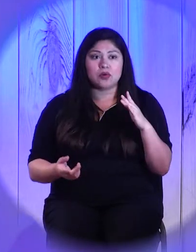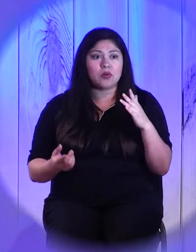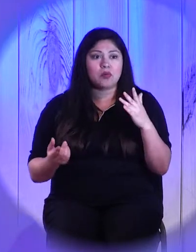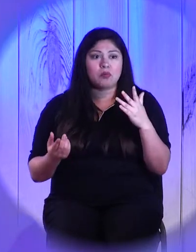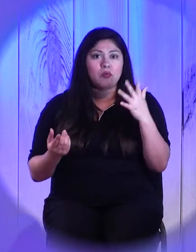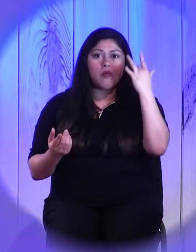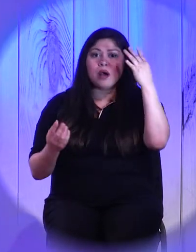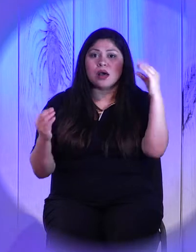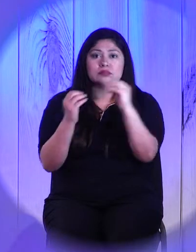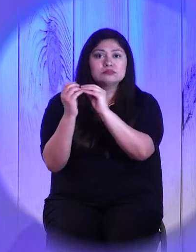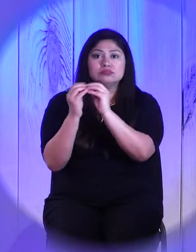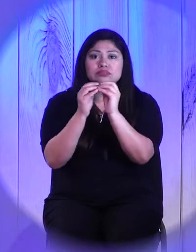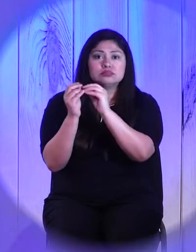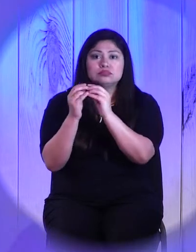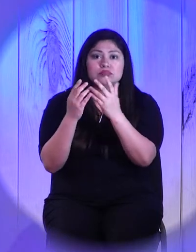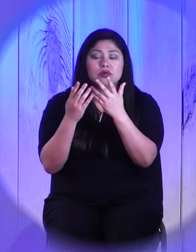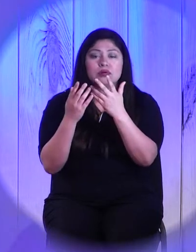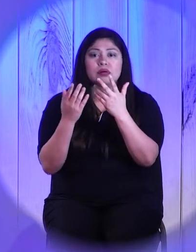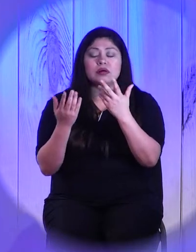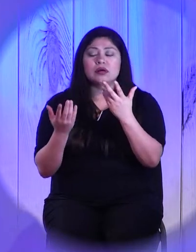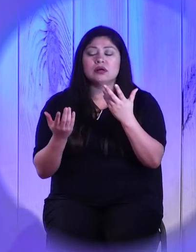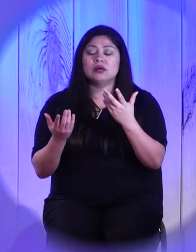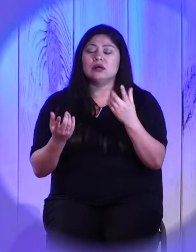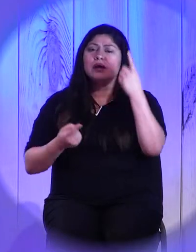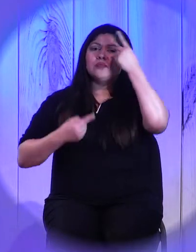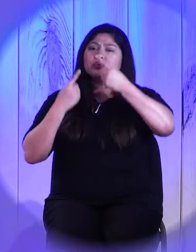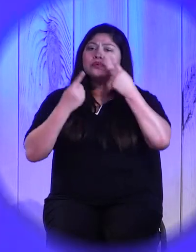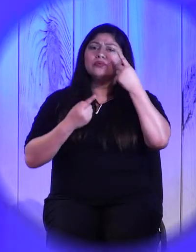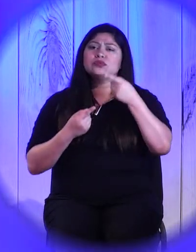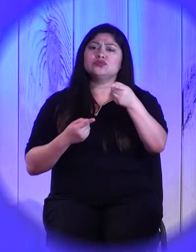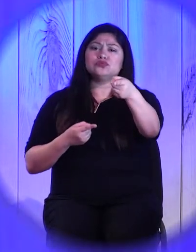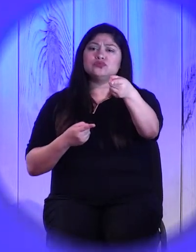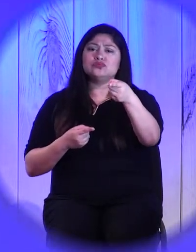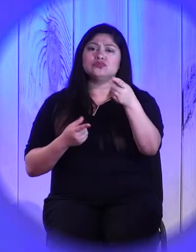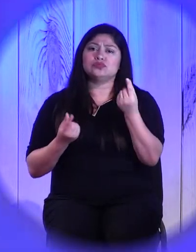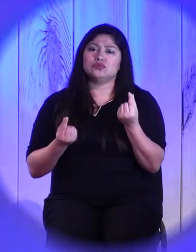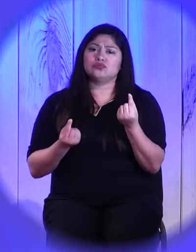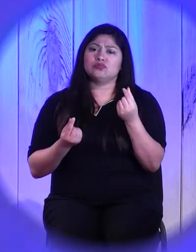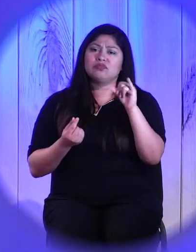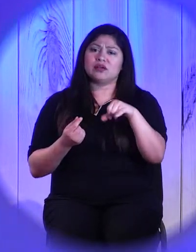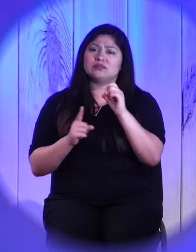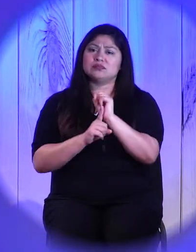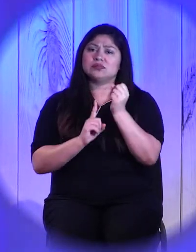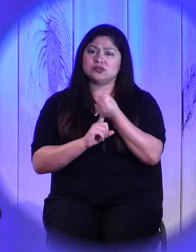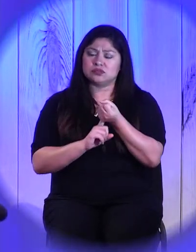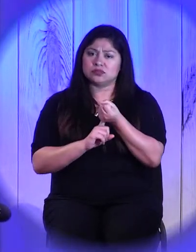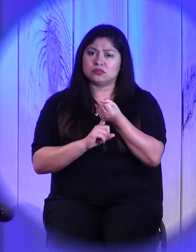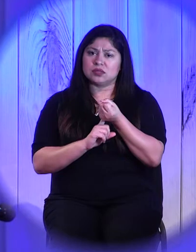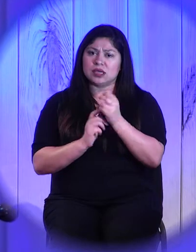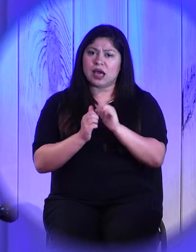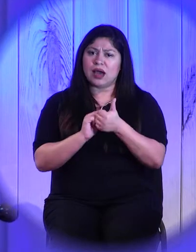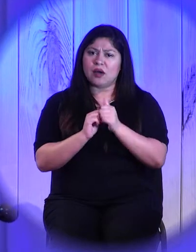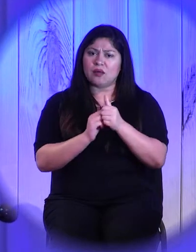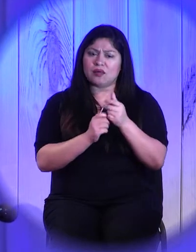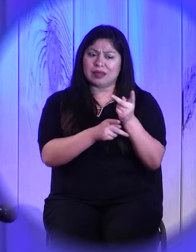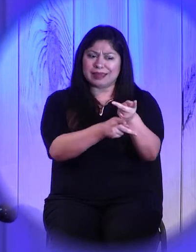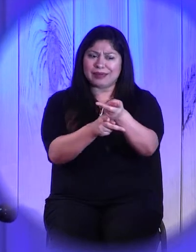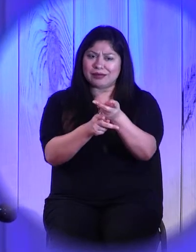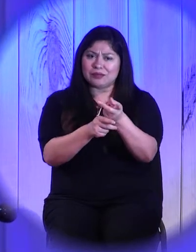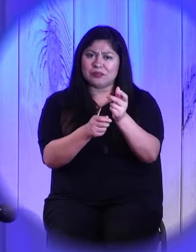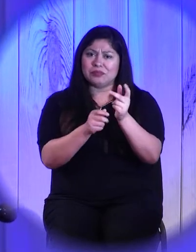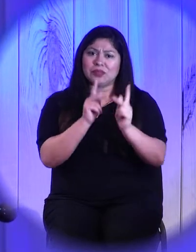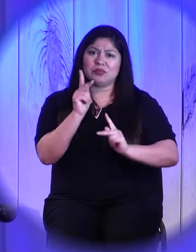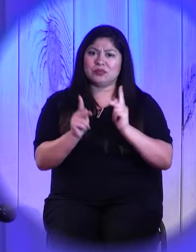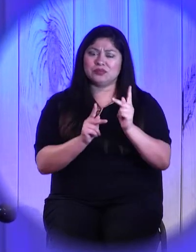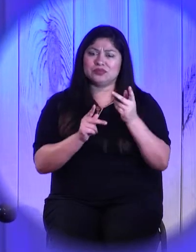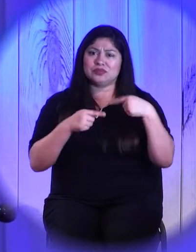do in that situation? How would you care for people in that moment of grief? I'm still not sure what the